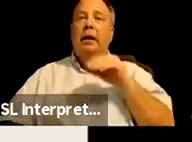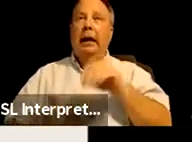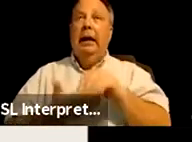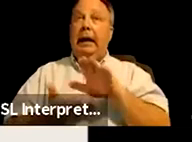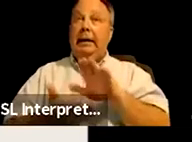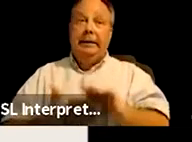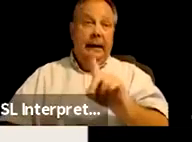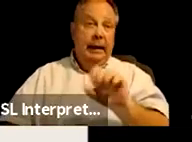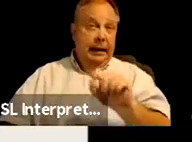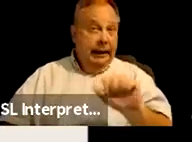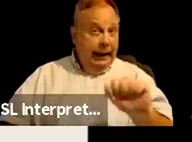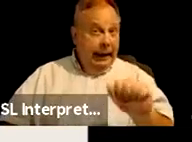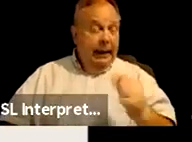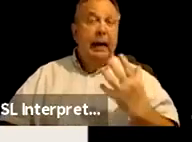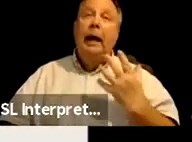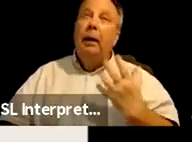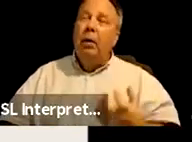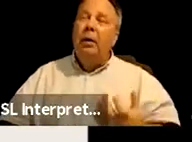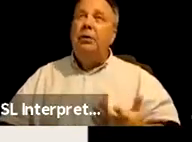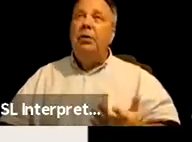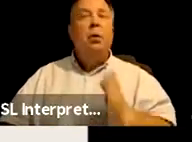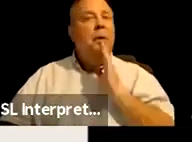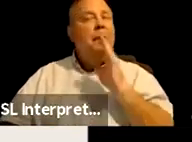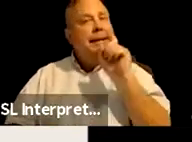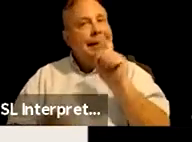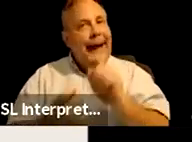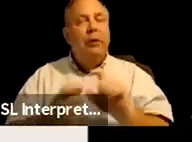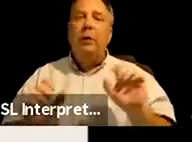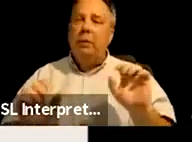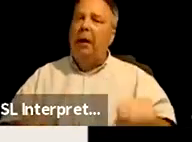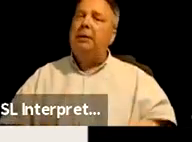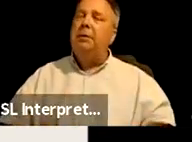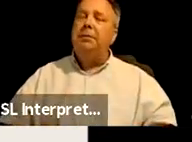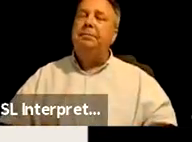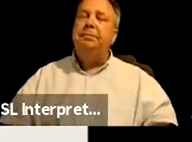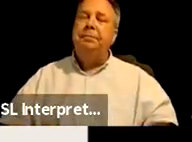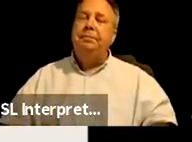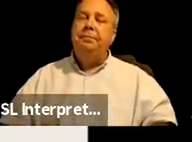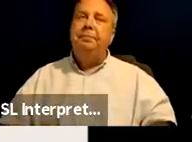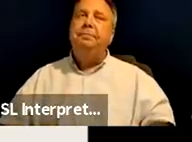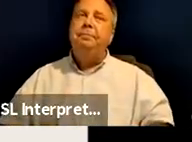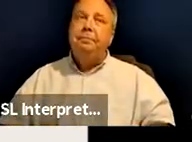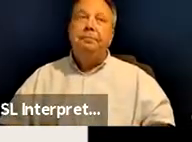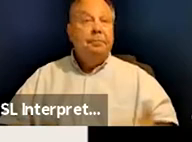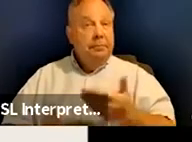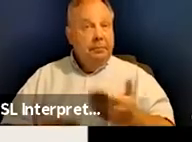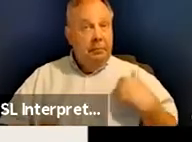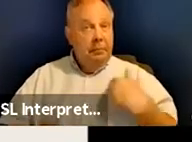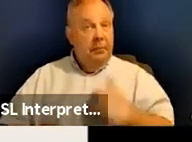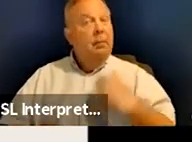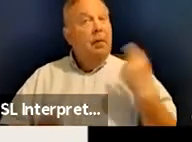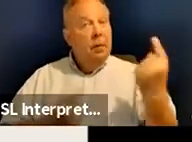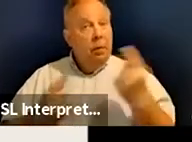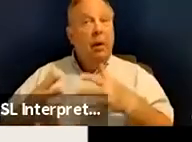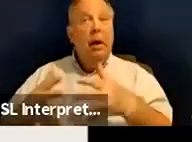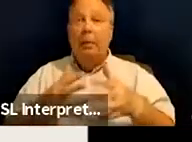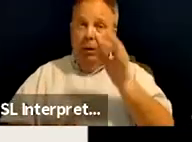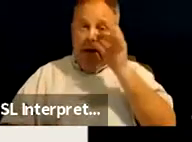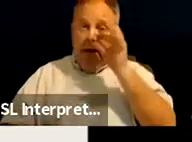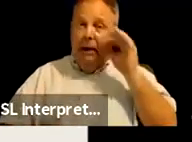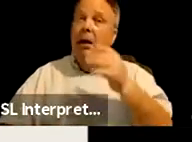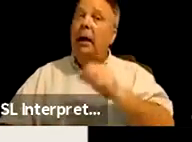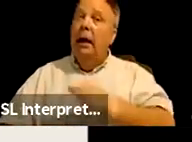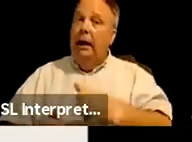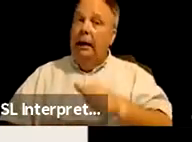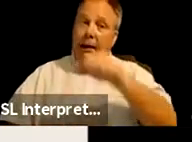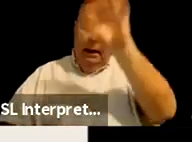I want to be as accurate as possible. Um, so those of us that are considered American Indian and Alaska